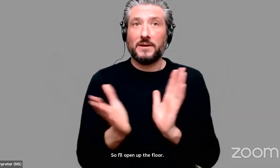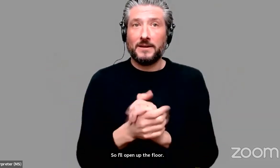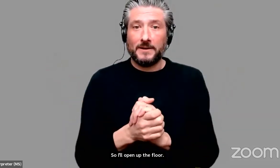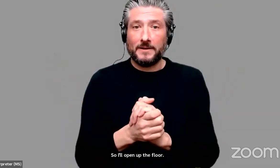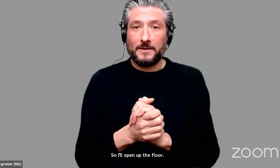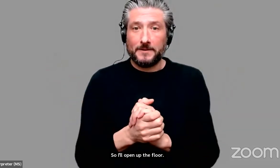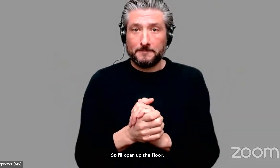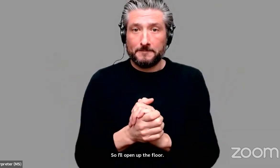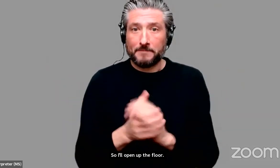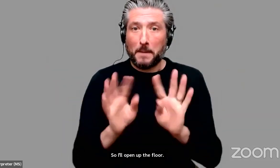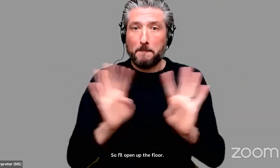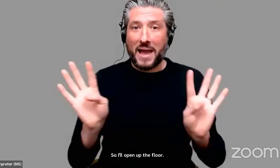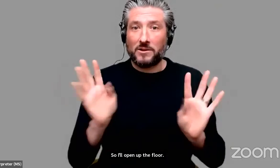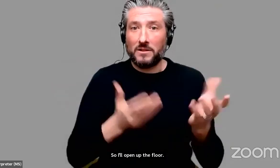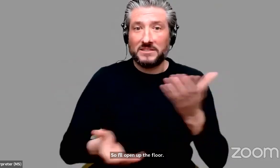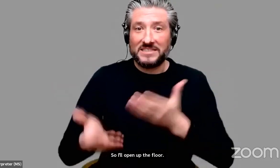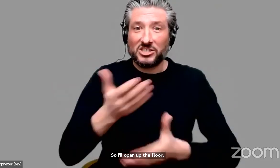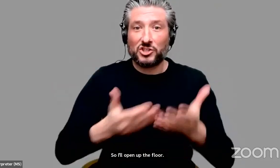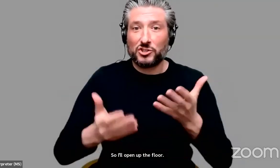the panel discussion. Thank you.